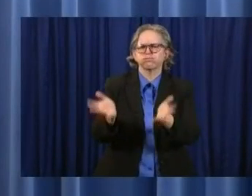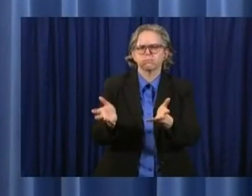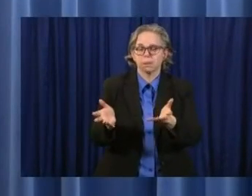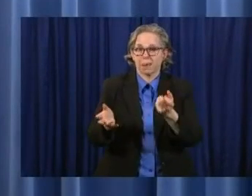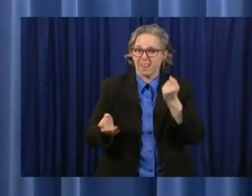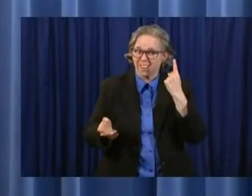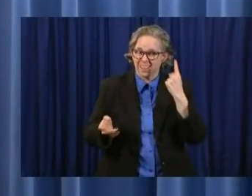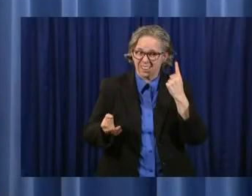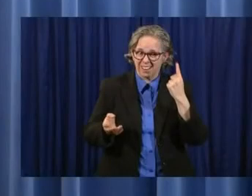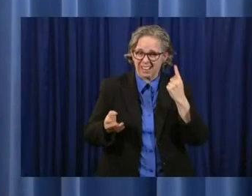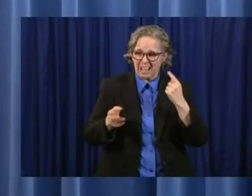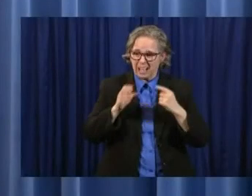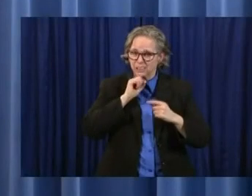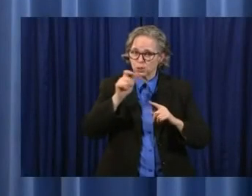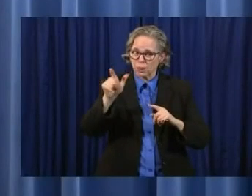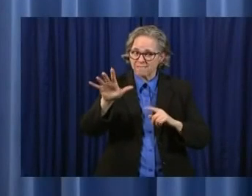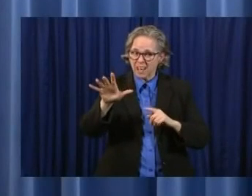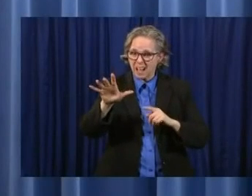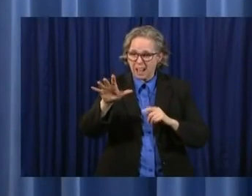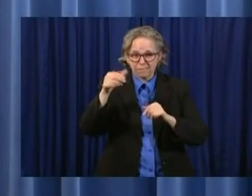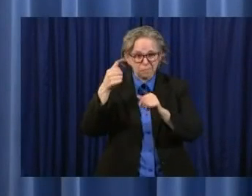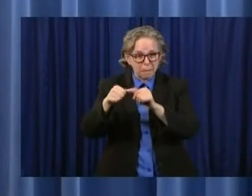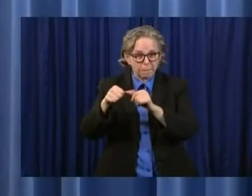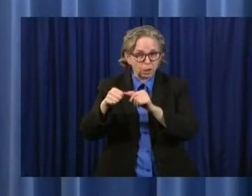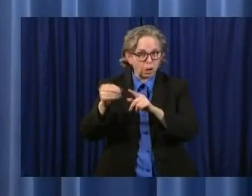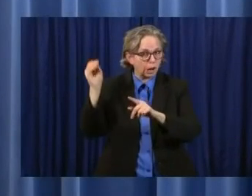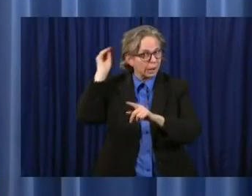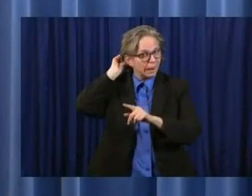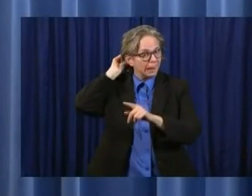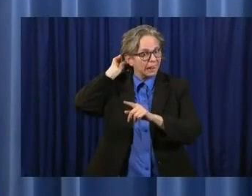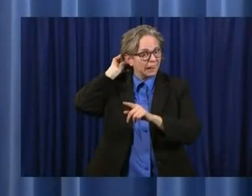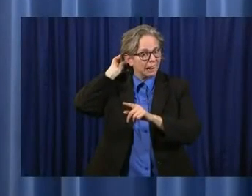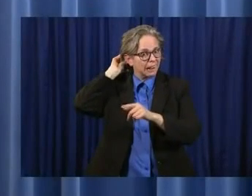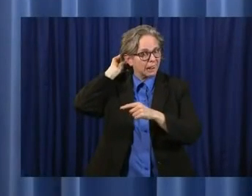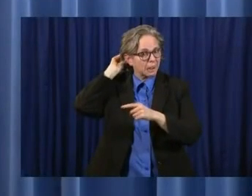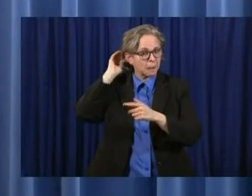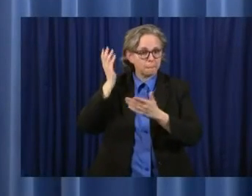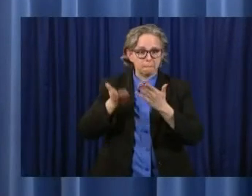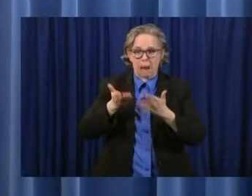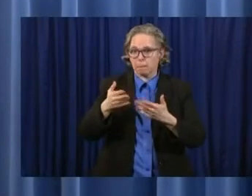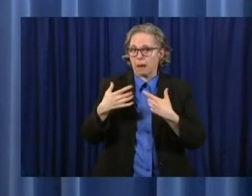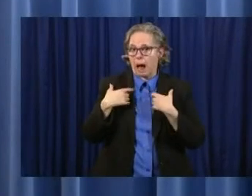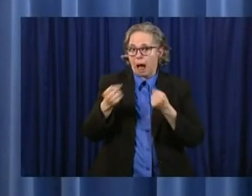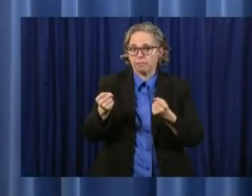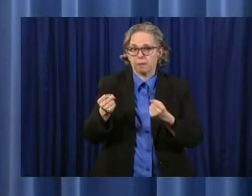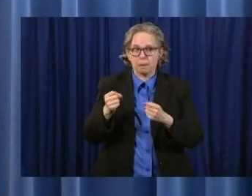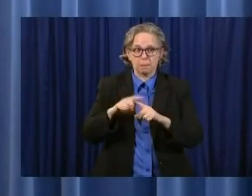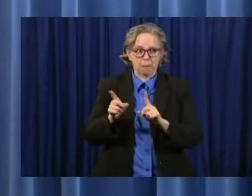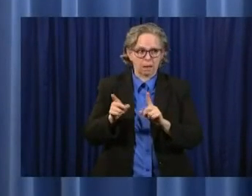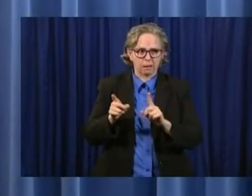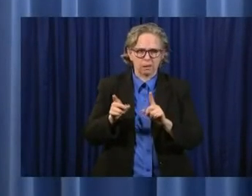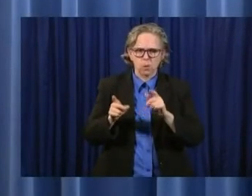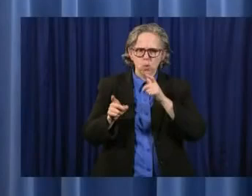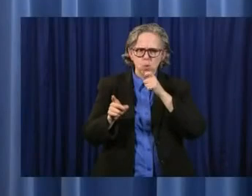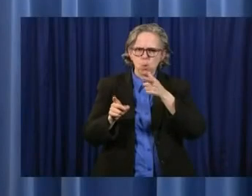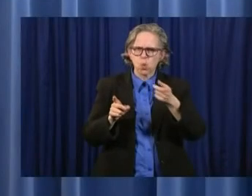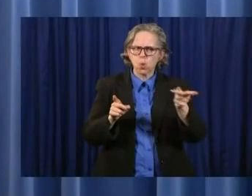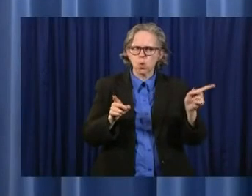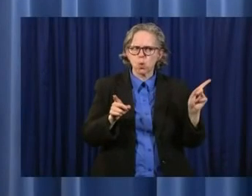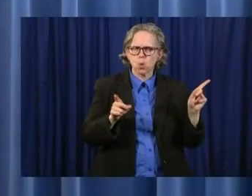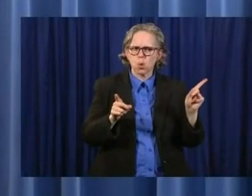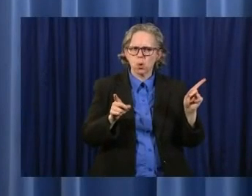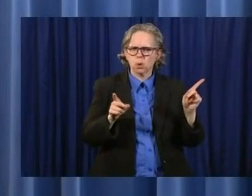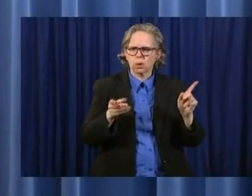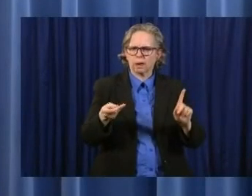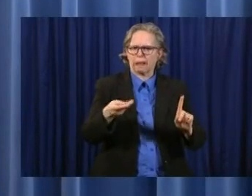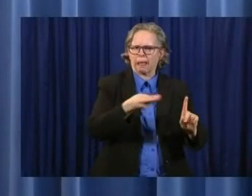-year-old has to be thinking about is, you if they're not worried about getting it themselves, they, they have to also think about who they're going to come in contact when they go